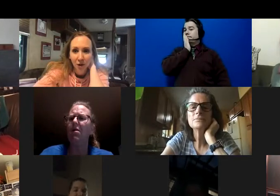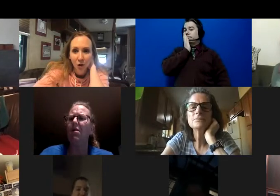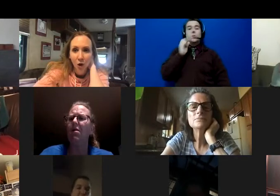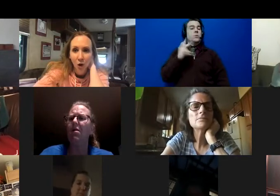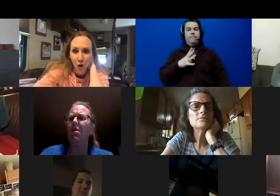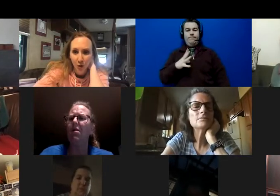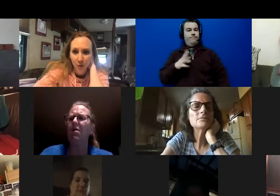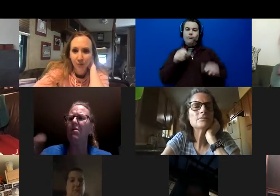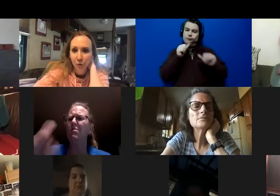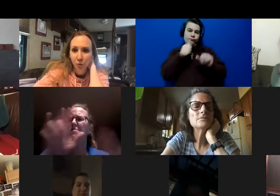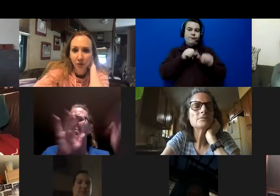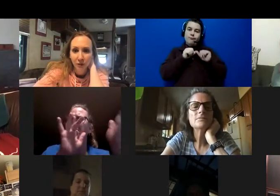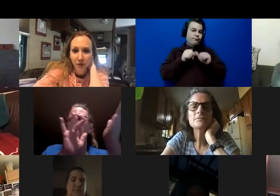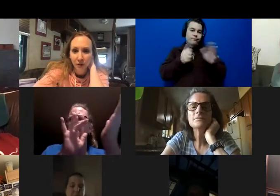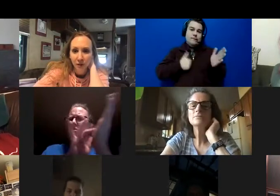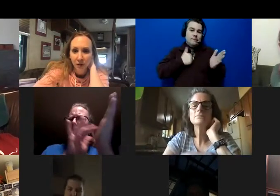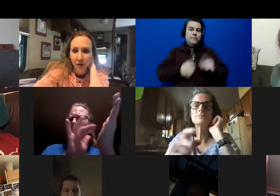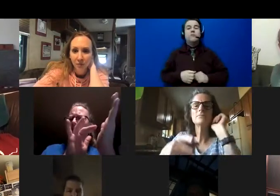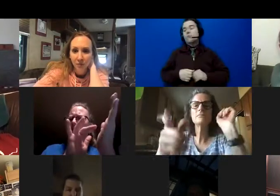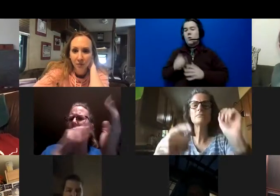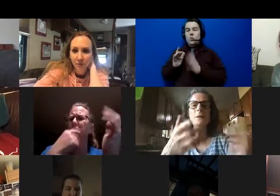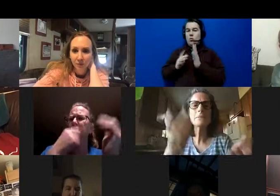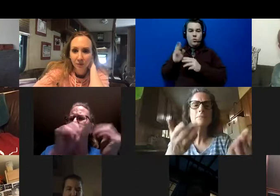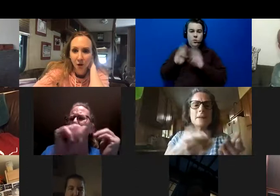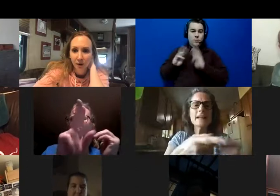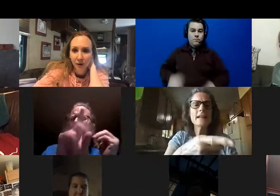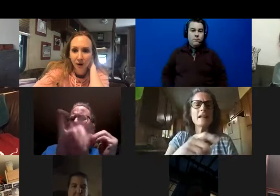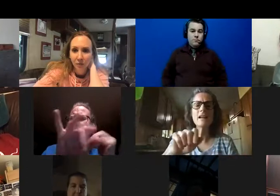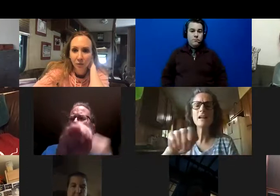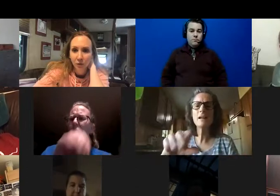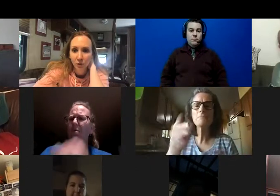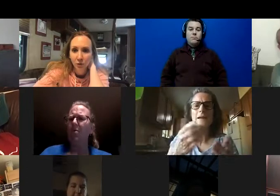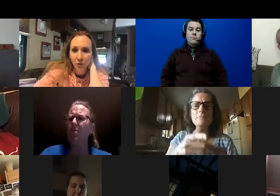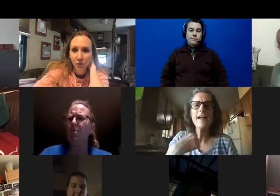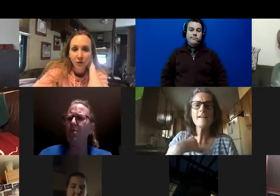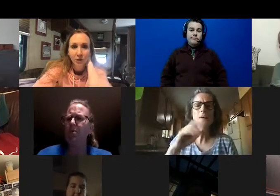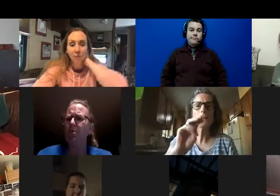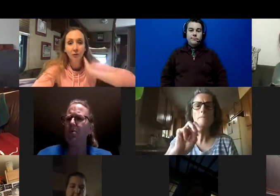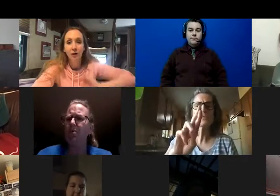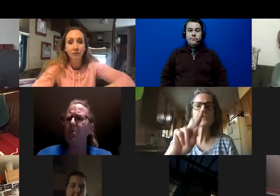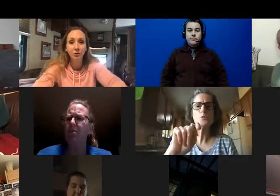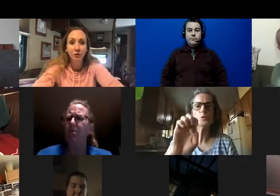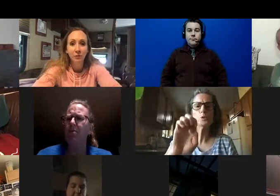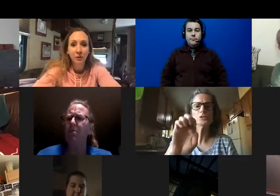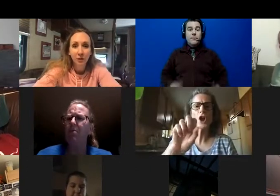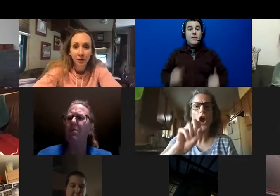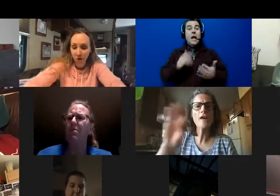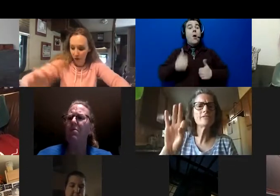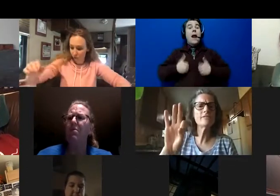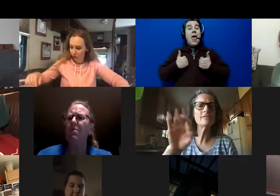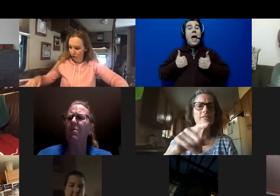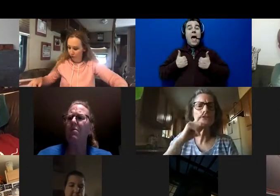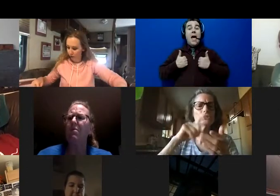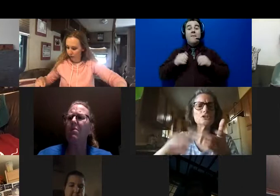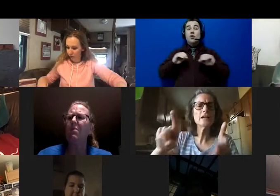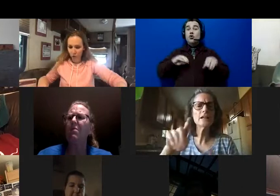fine. Just keep rolling. Sorry. No worries. Um, all right. I am going to stop our live stream because